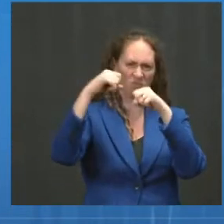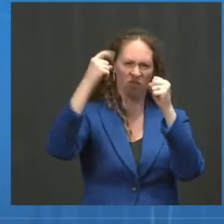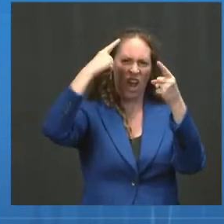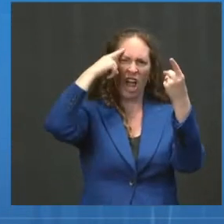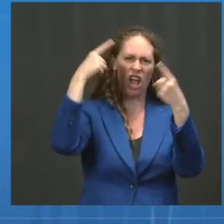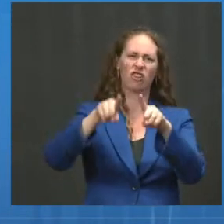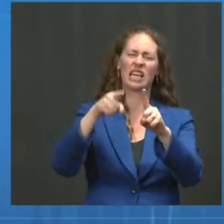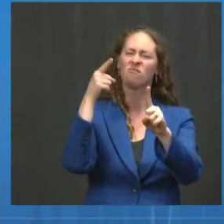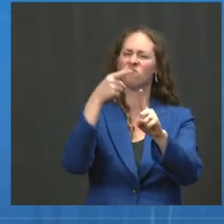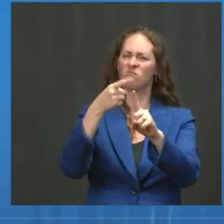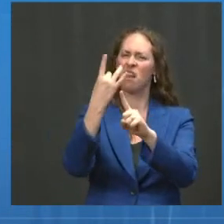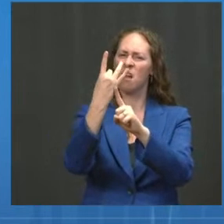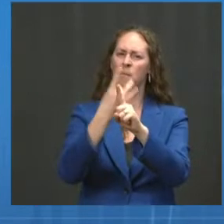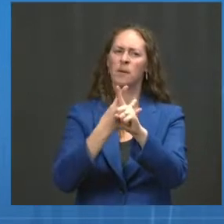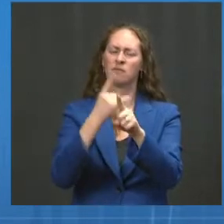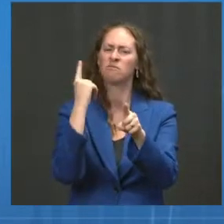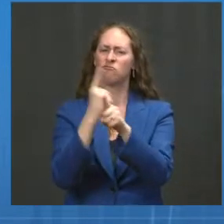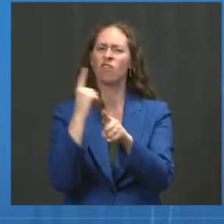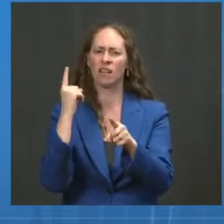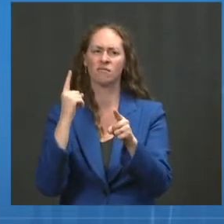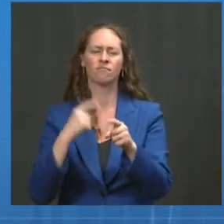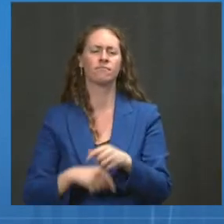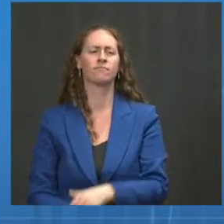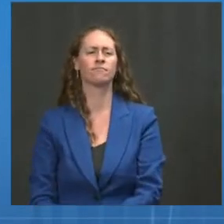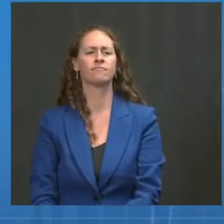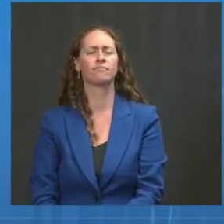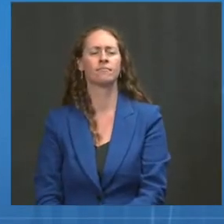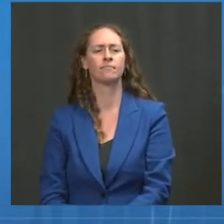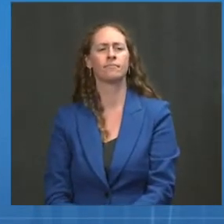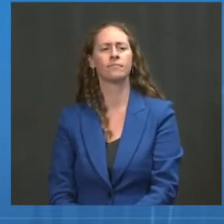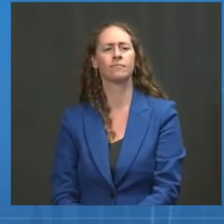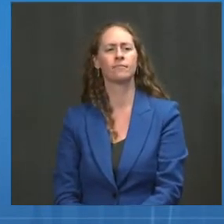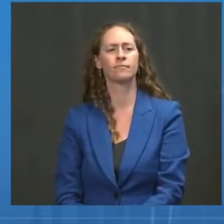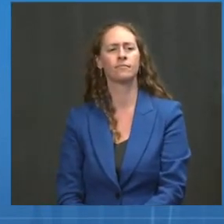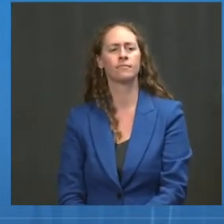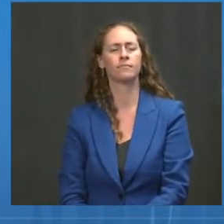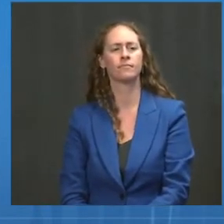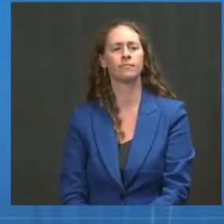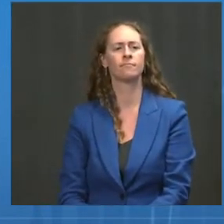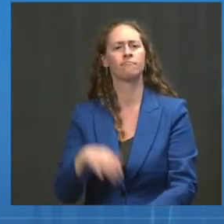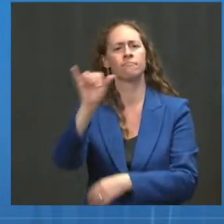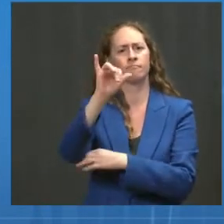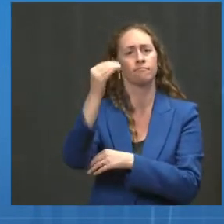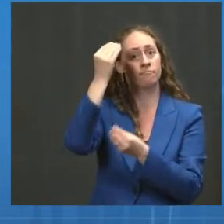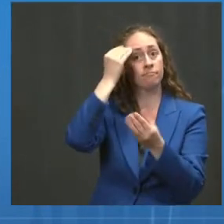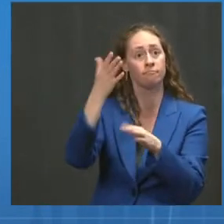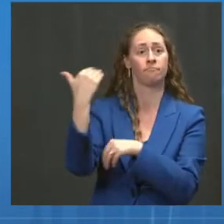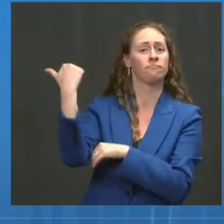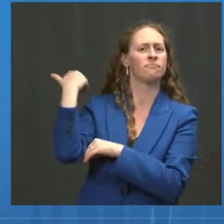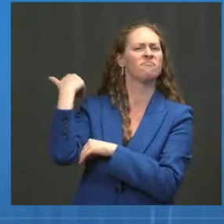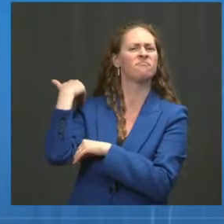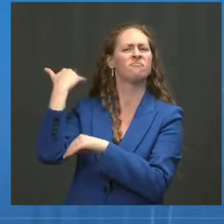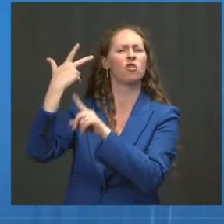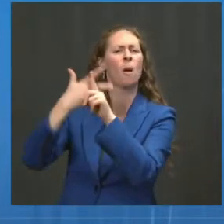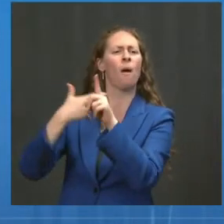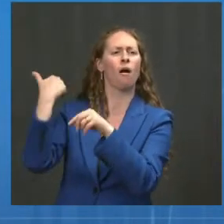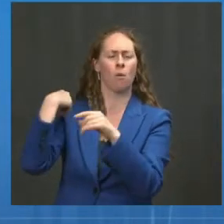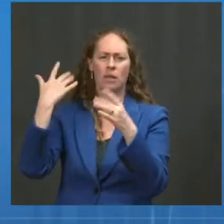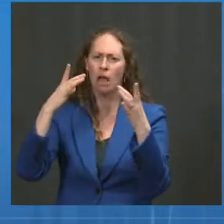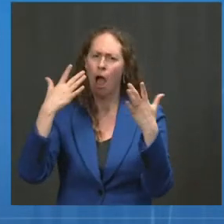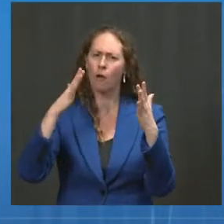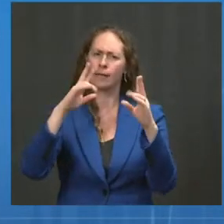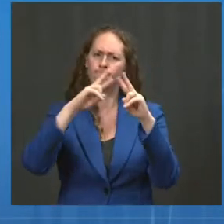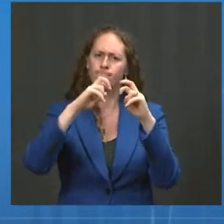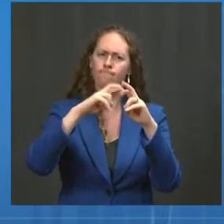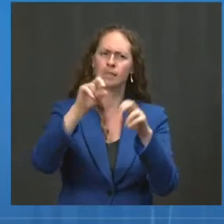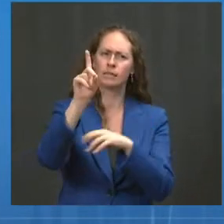We have said over the last several months that we are looking at the data closely and when we see a signal that we will let the